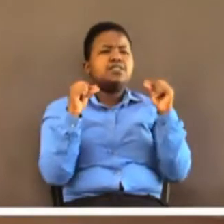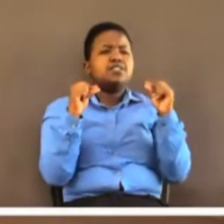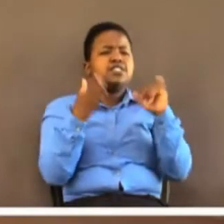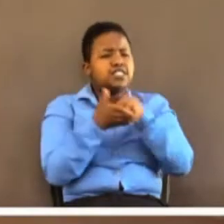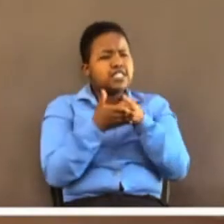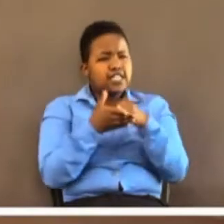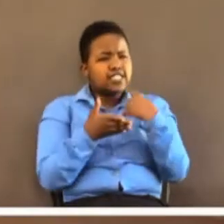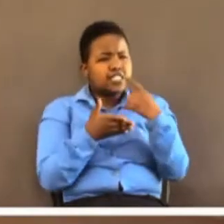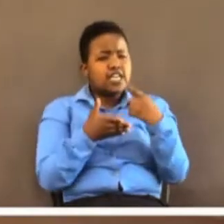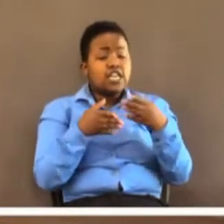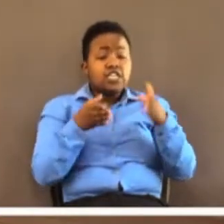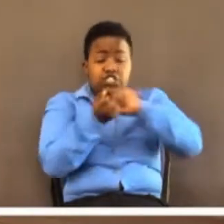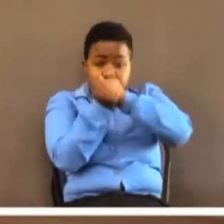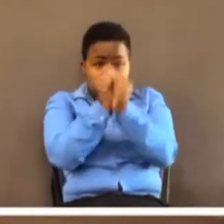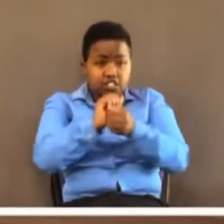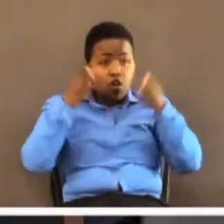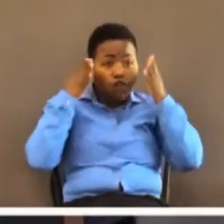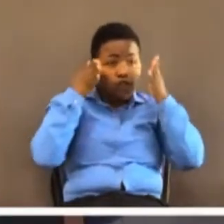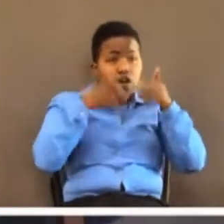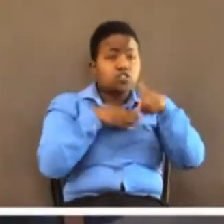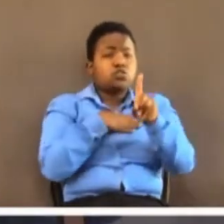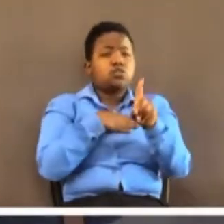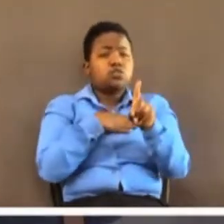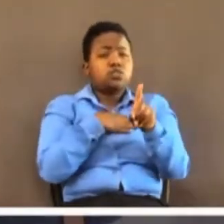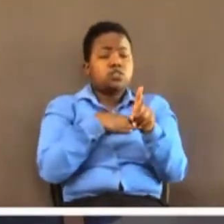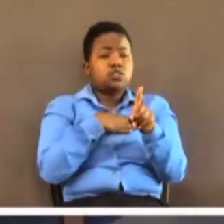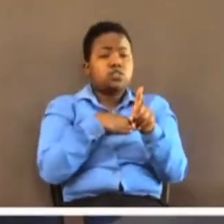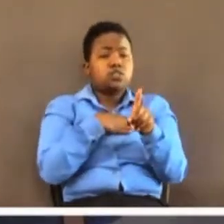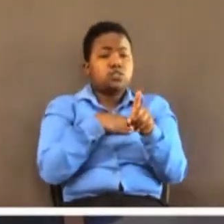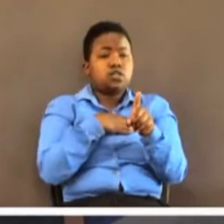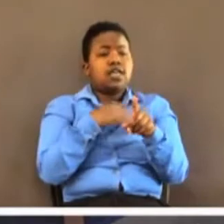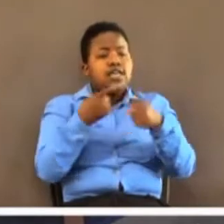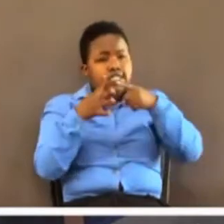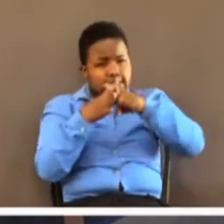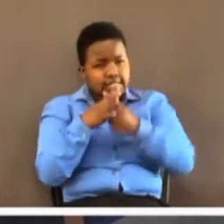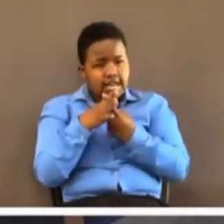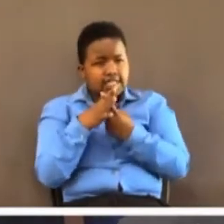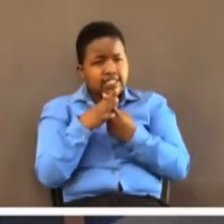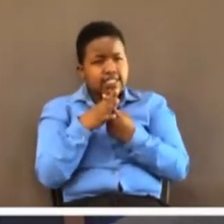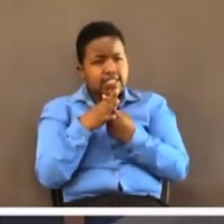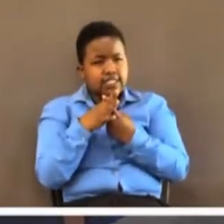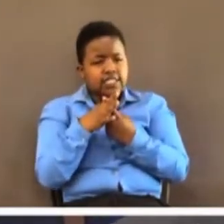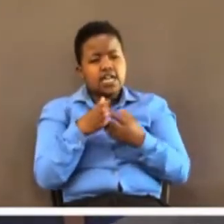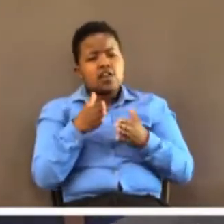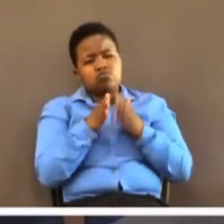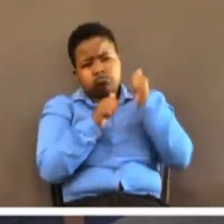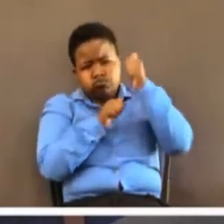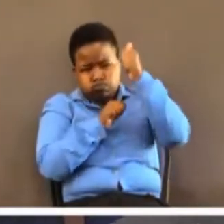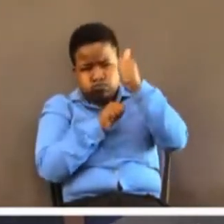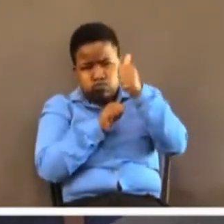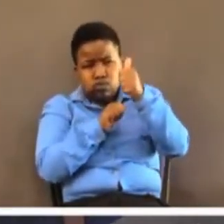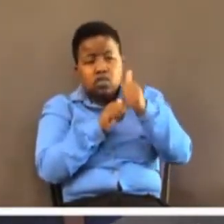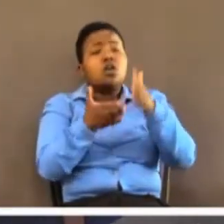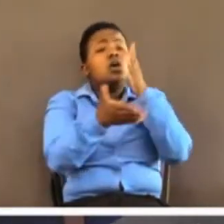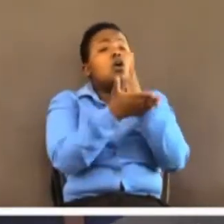change your focus. Quit looking behind. Start looking ahead. It is